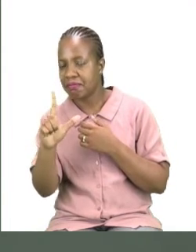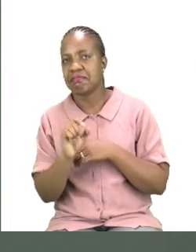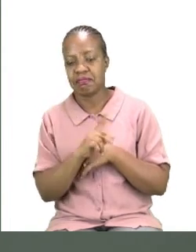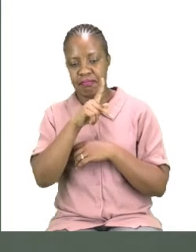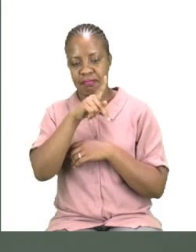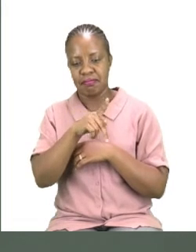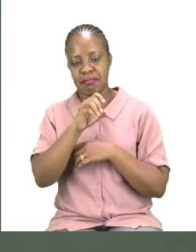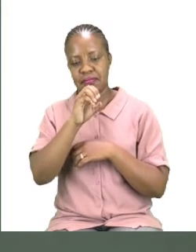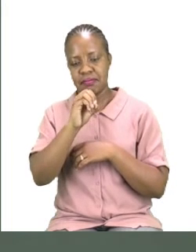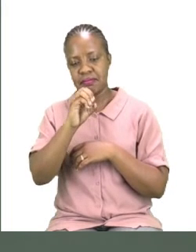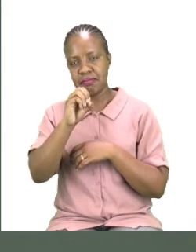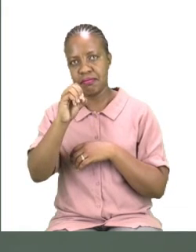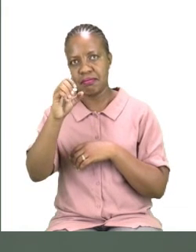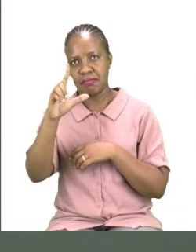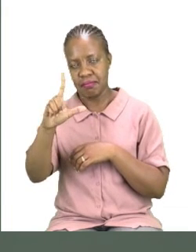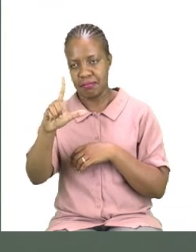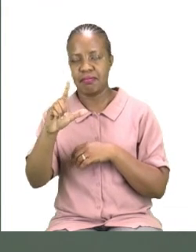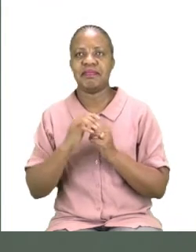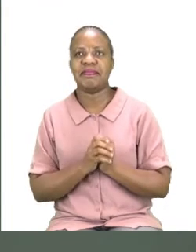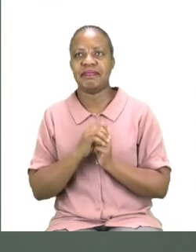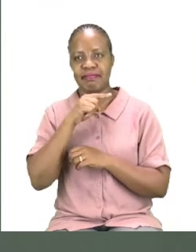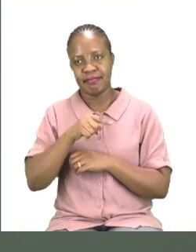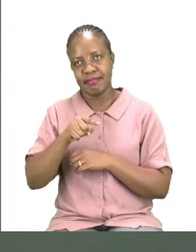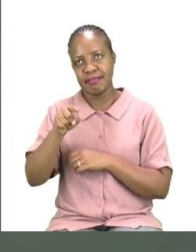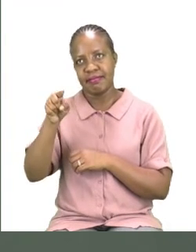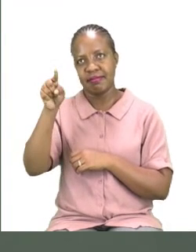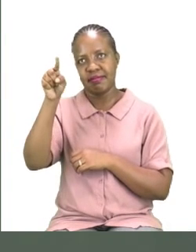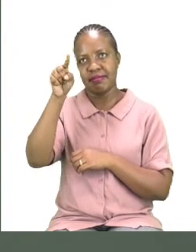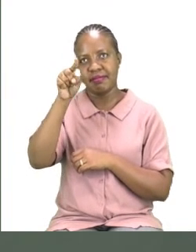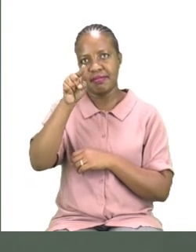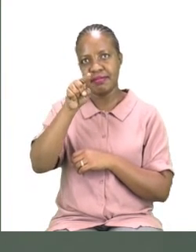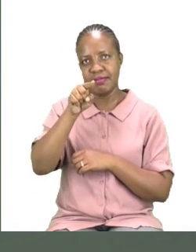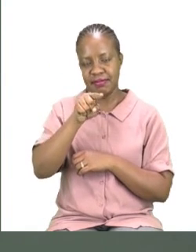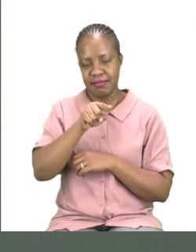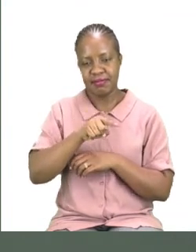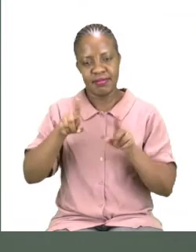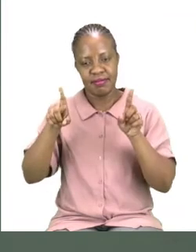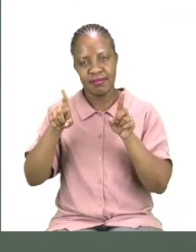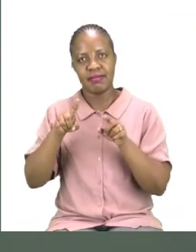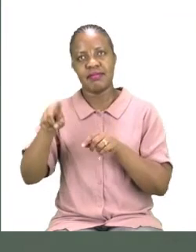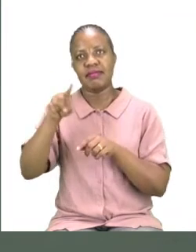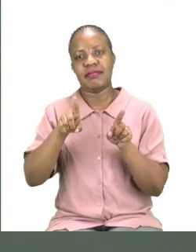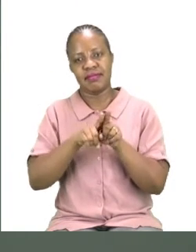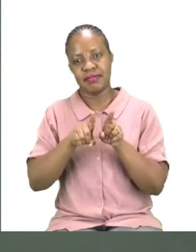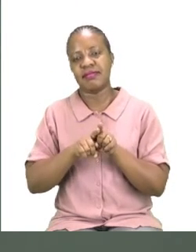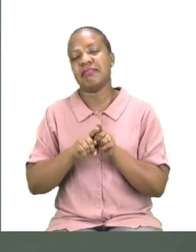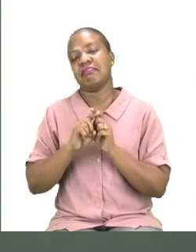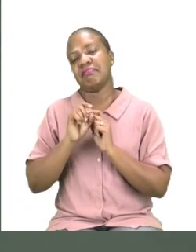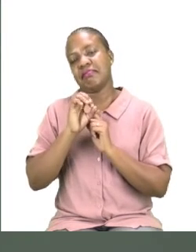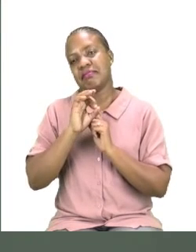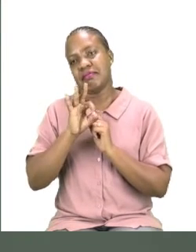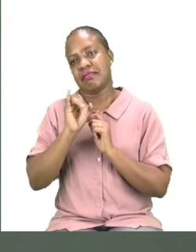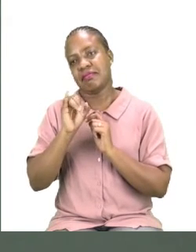So we have the word pool across like this going up. So these are